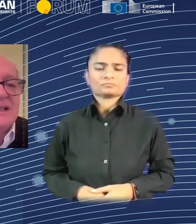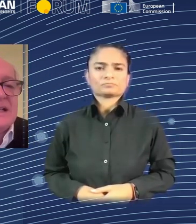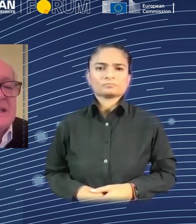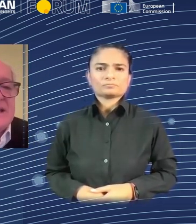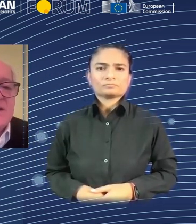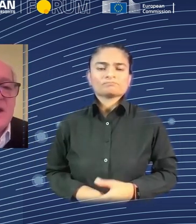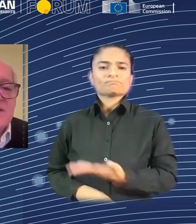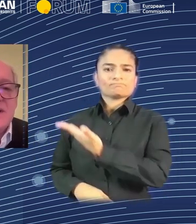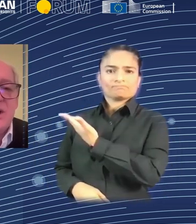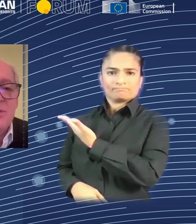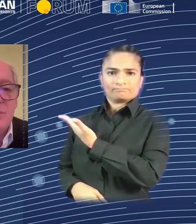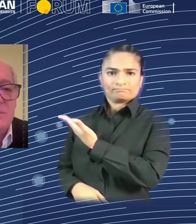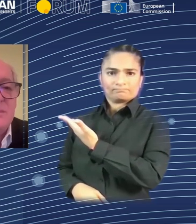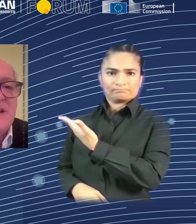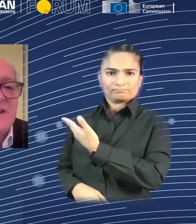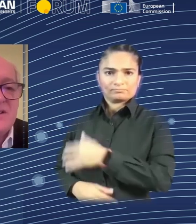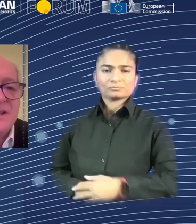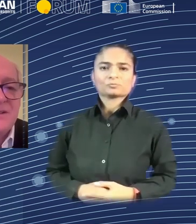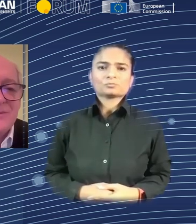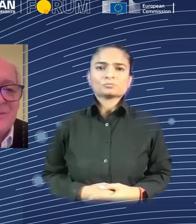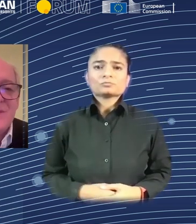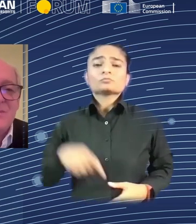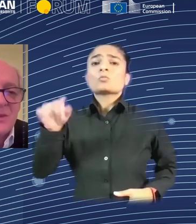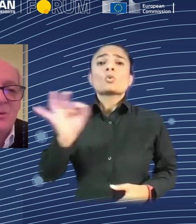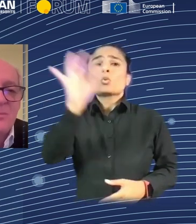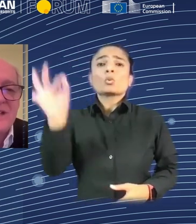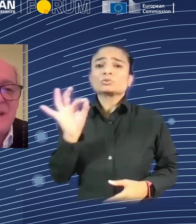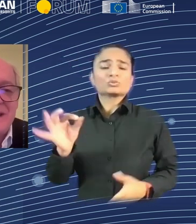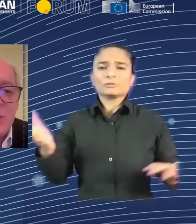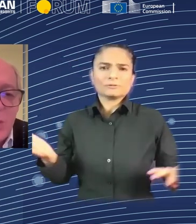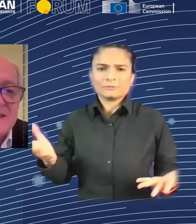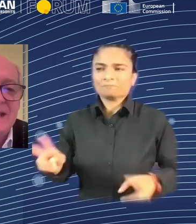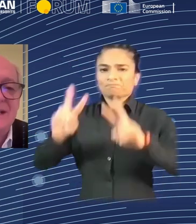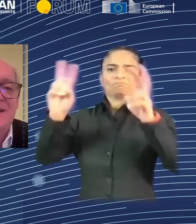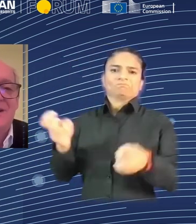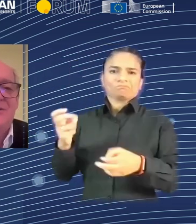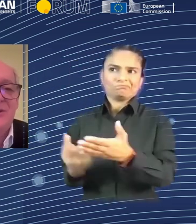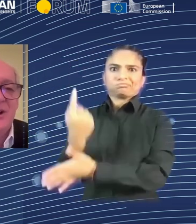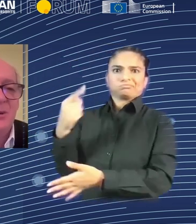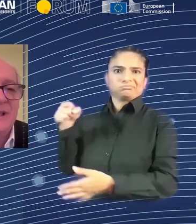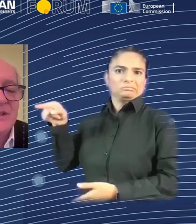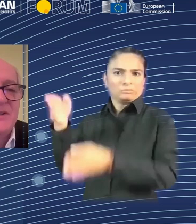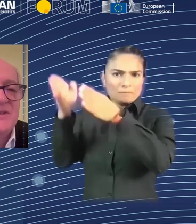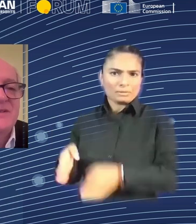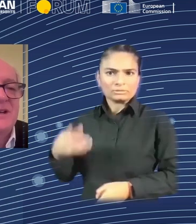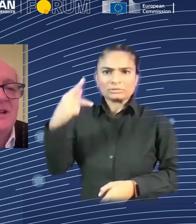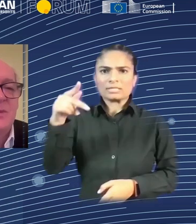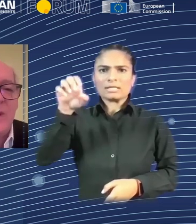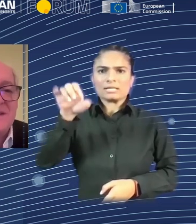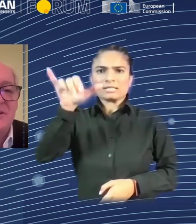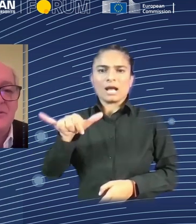And he suggests that our problem is actually the problem that's been in waiting for our whole existence,